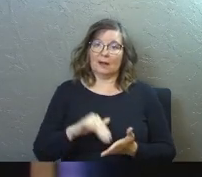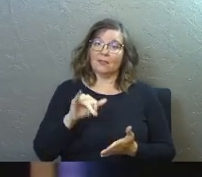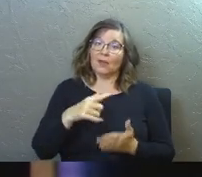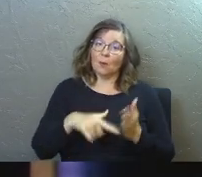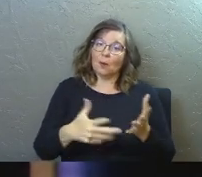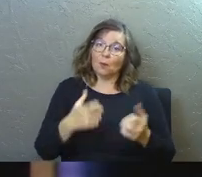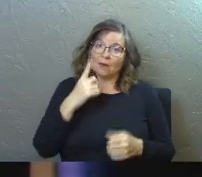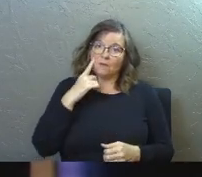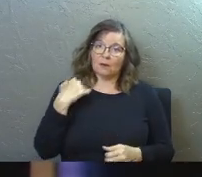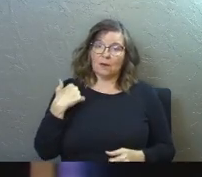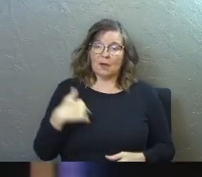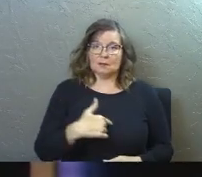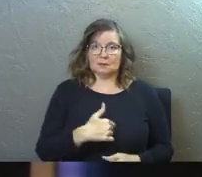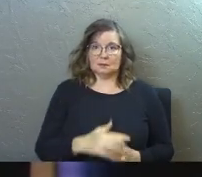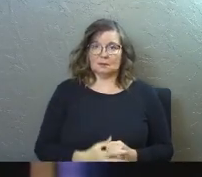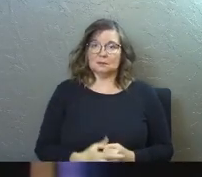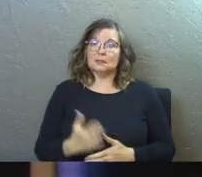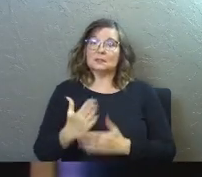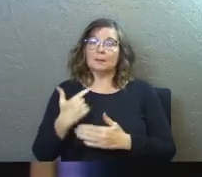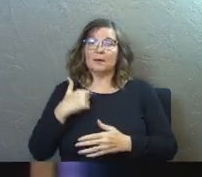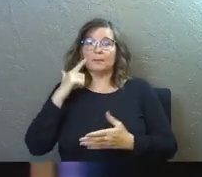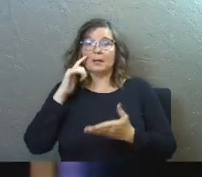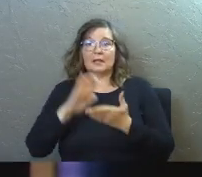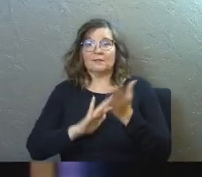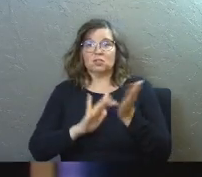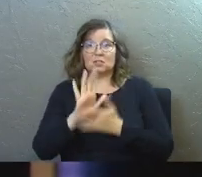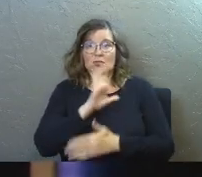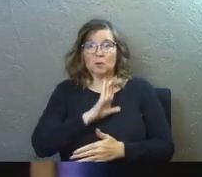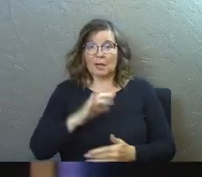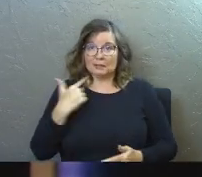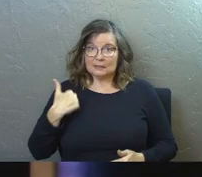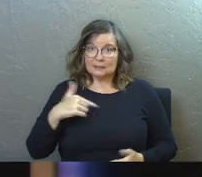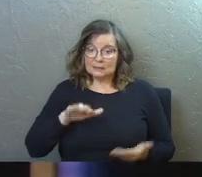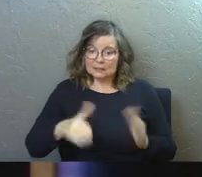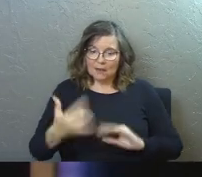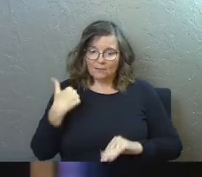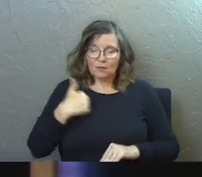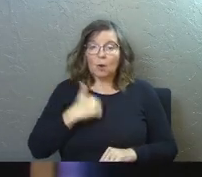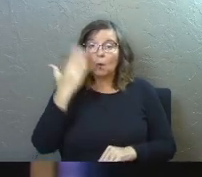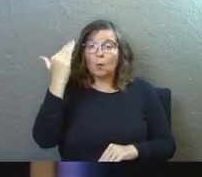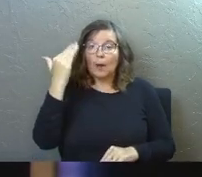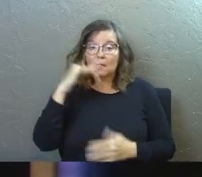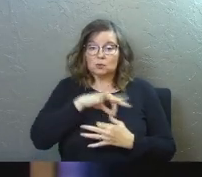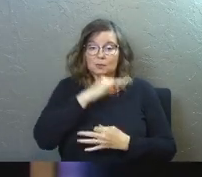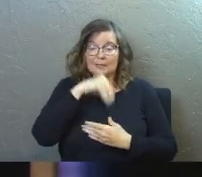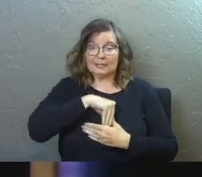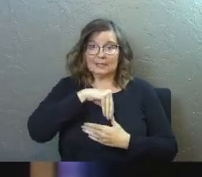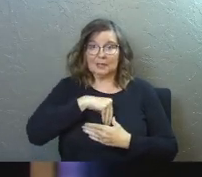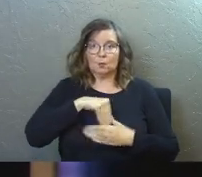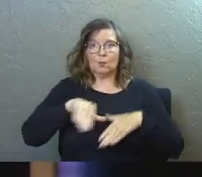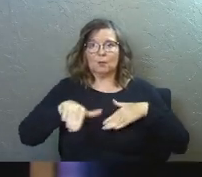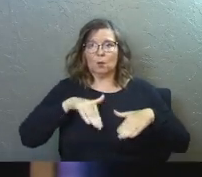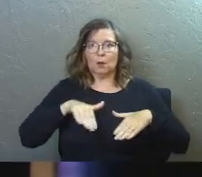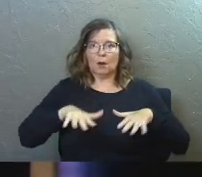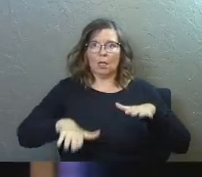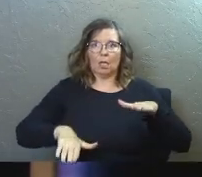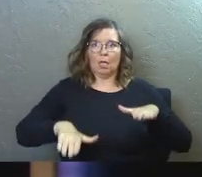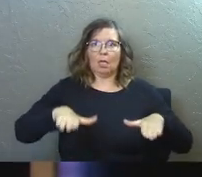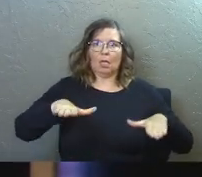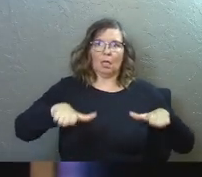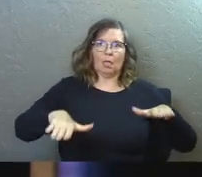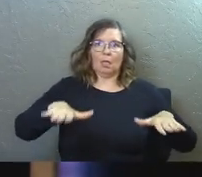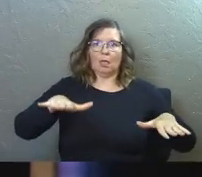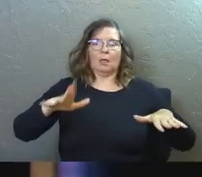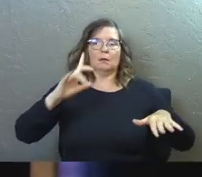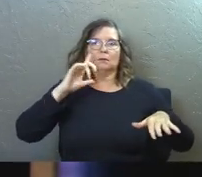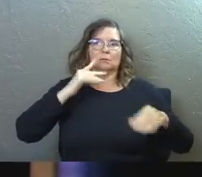That's what he wants for us. Some of us believe that Jesus Christ died for us so that spiritually speaking, we'd be a walking zombie for the rest of